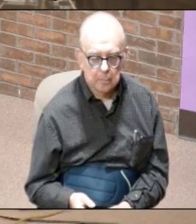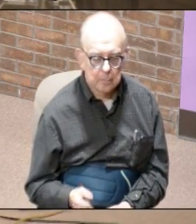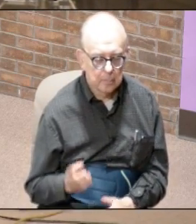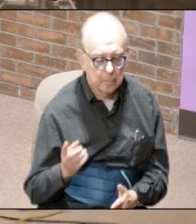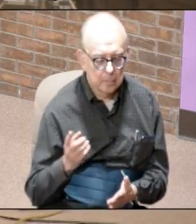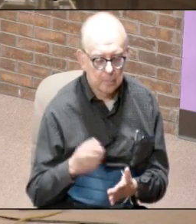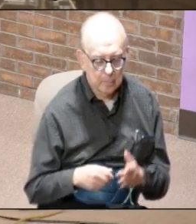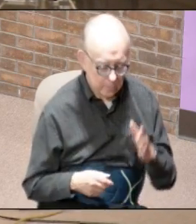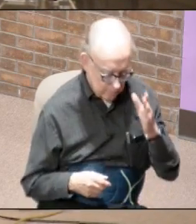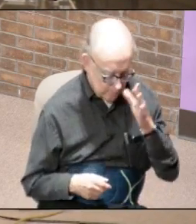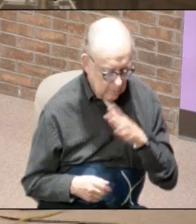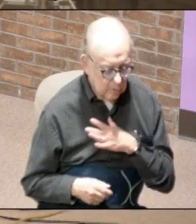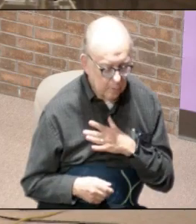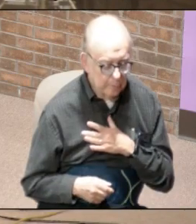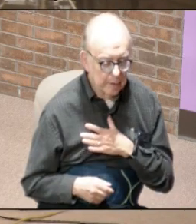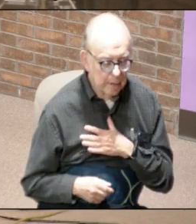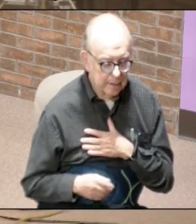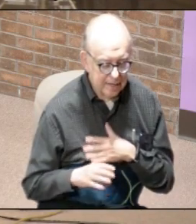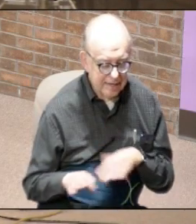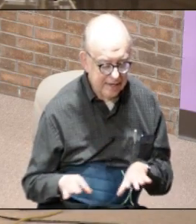what mankind did